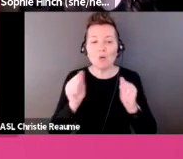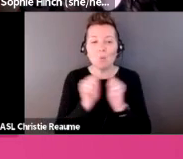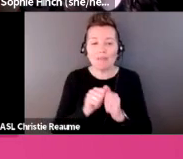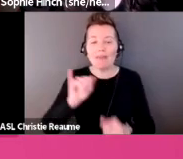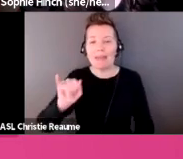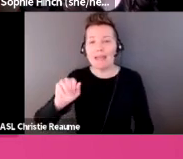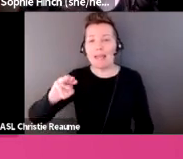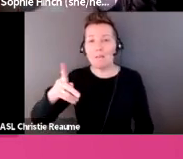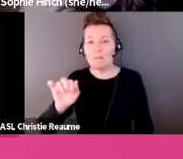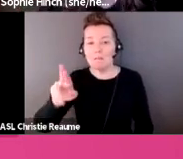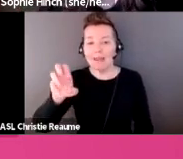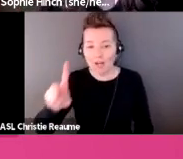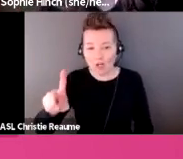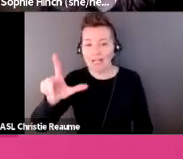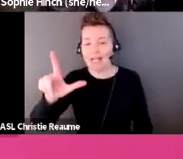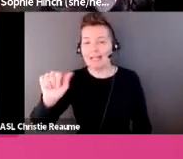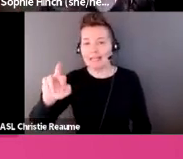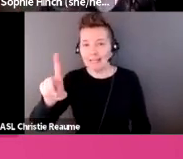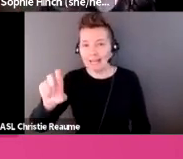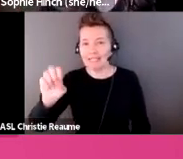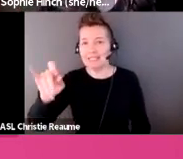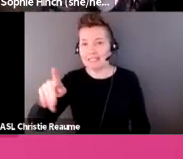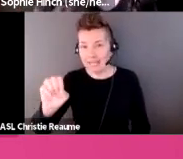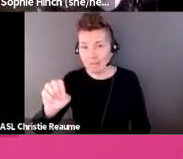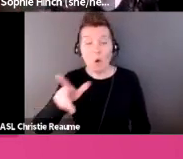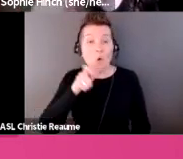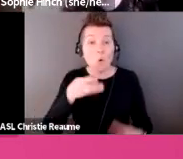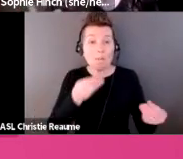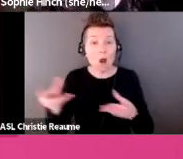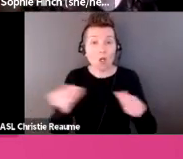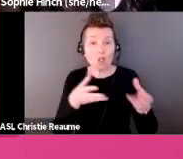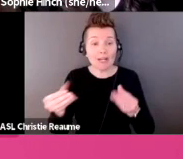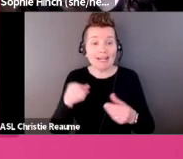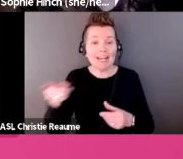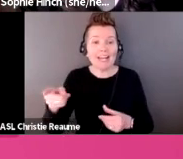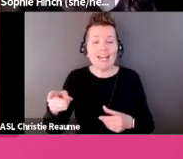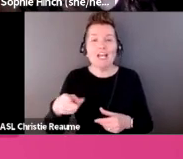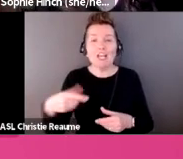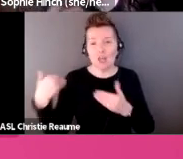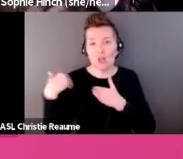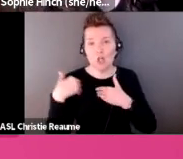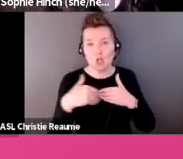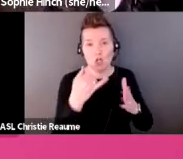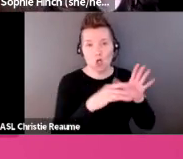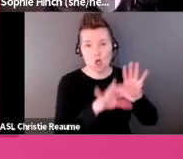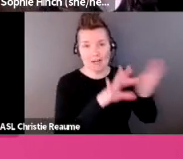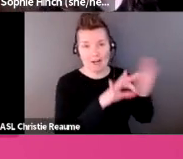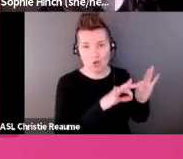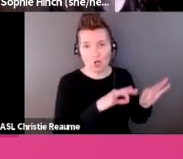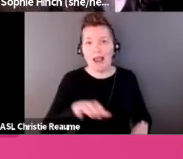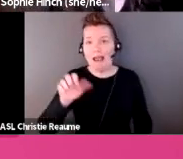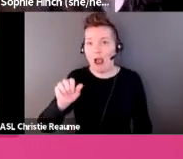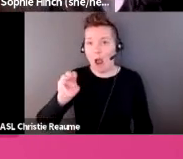will be moderated by the curator of the exhibition, Amanda Kashia. Um, this will take place on